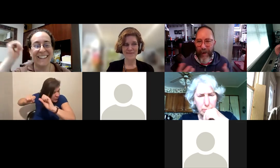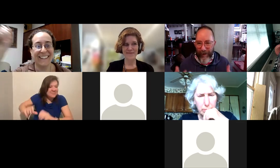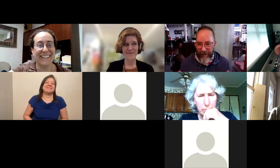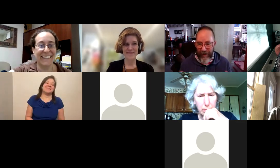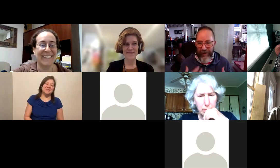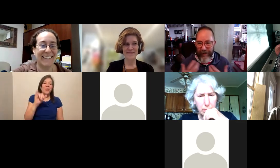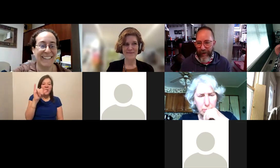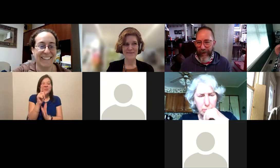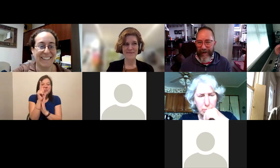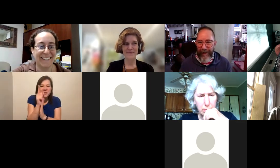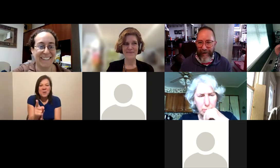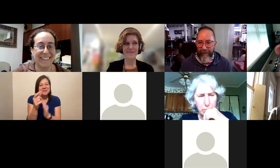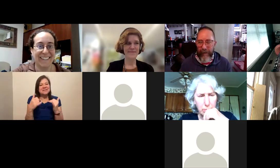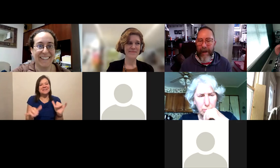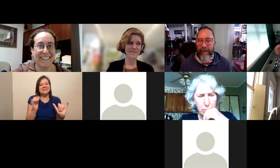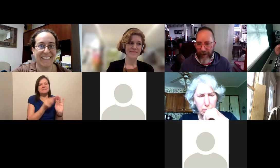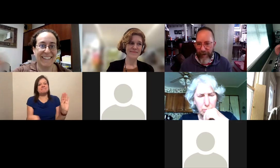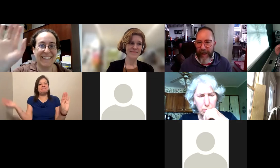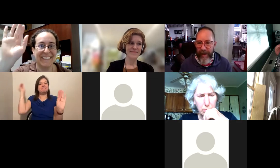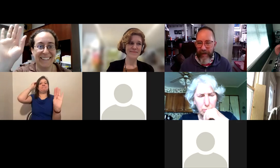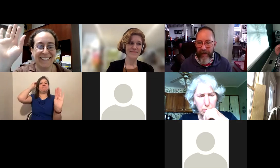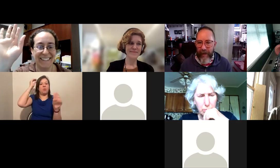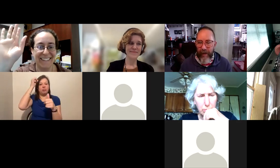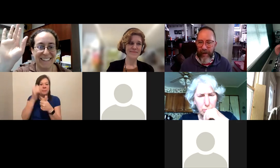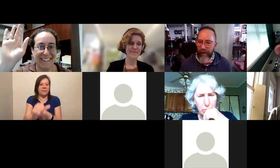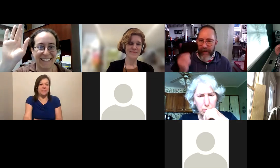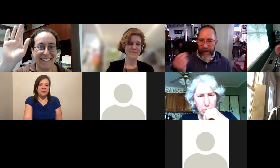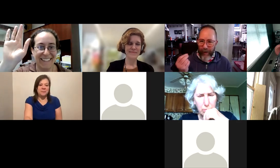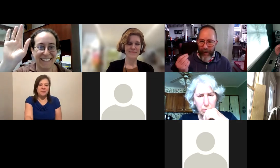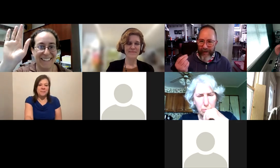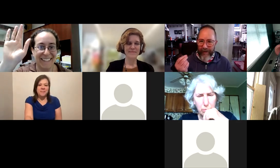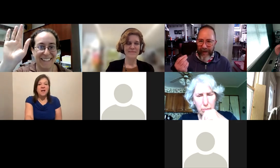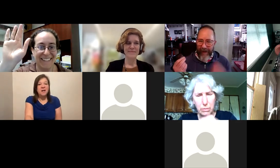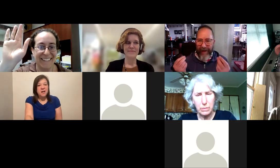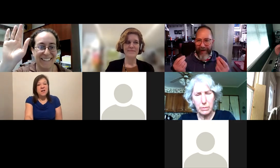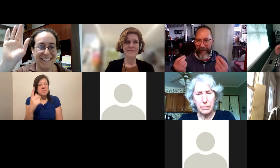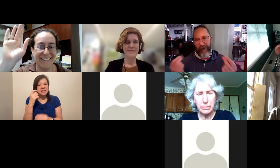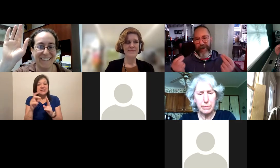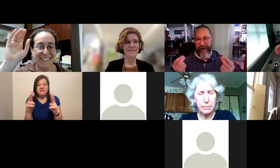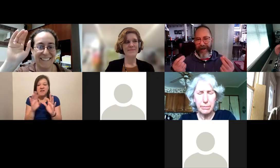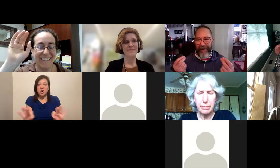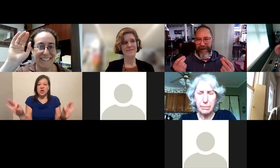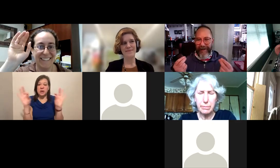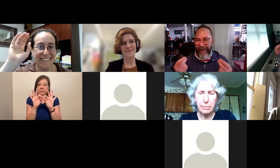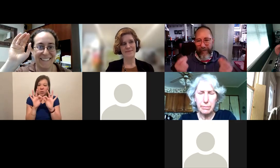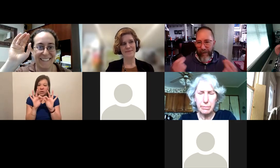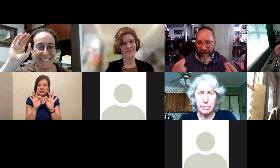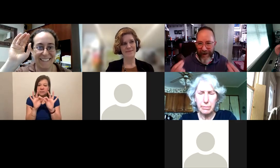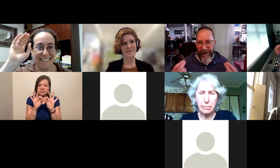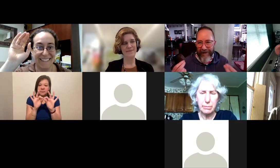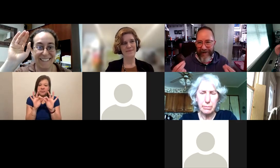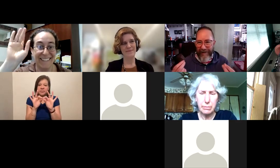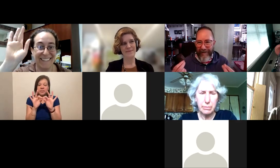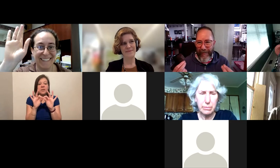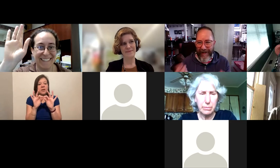those moments are still remembered because they were critically important and they facilitated appropriate